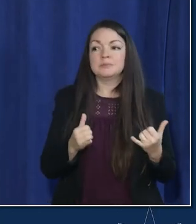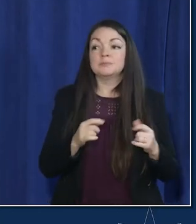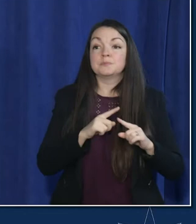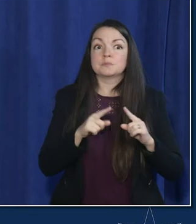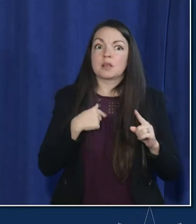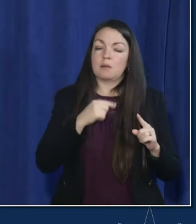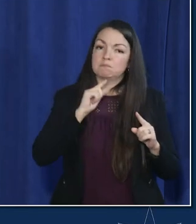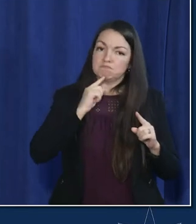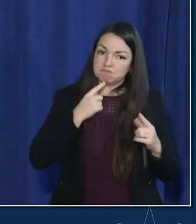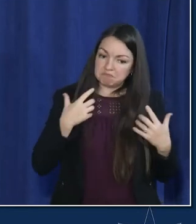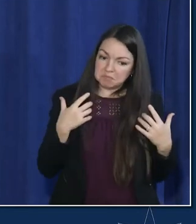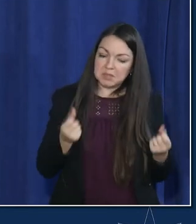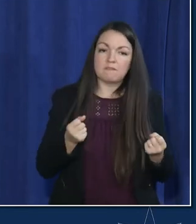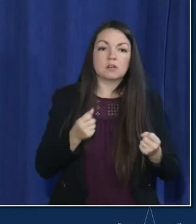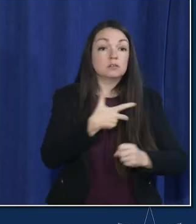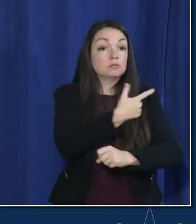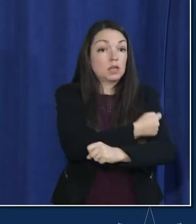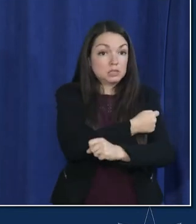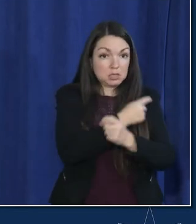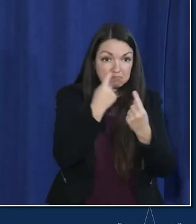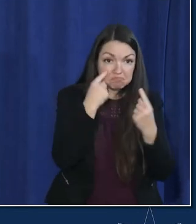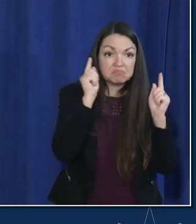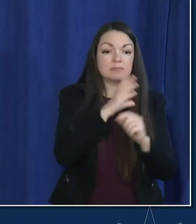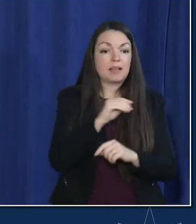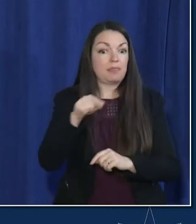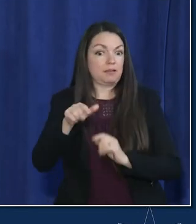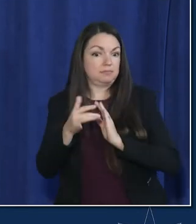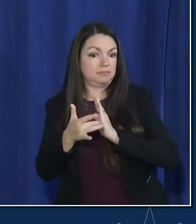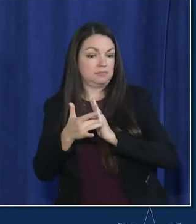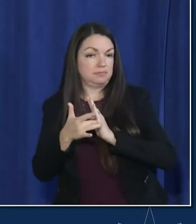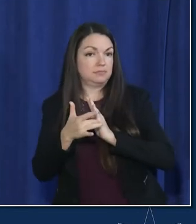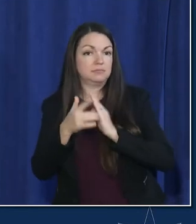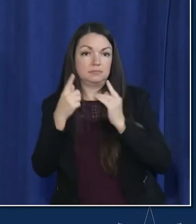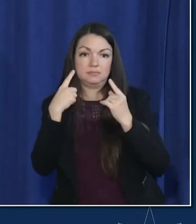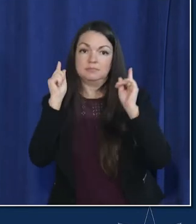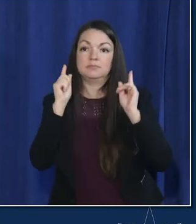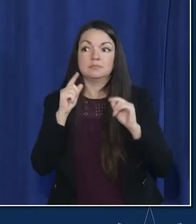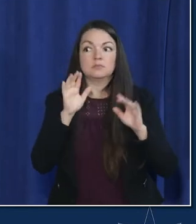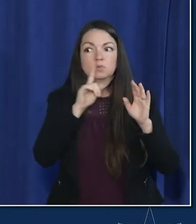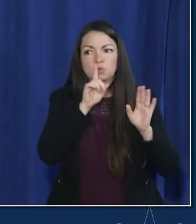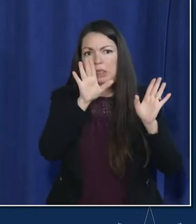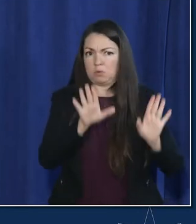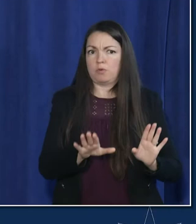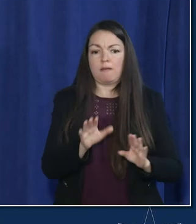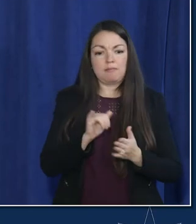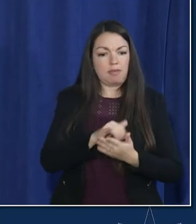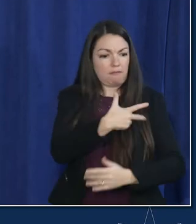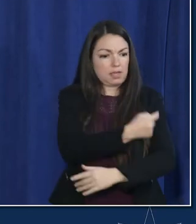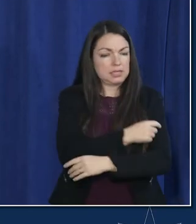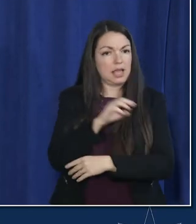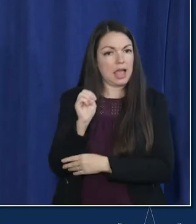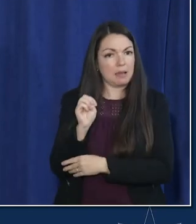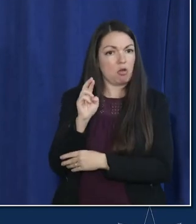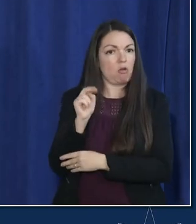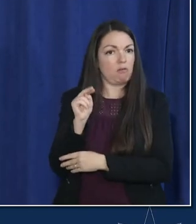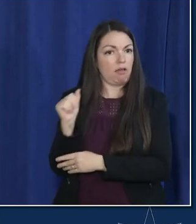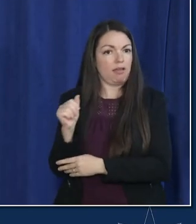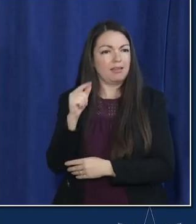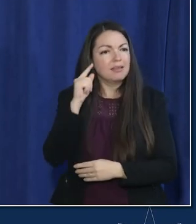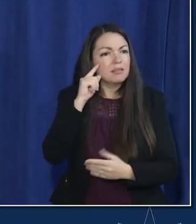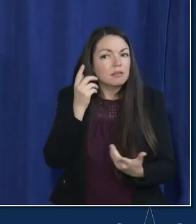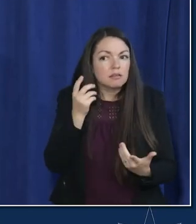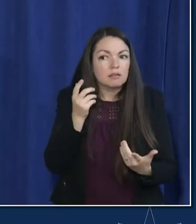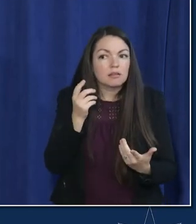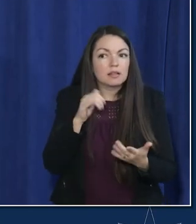confident in these vaccines and in this technology it's great that we have this mrna vaccine because the ability i mean think about it took us a